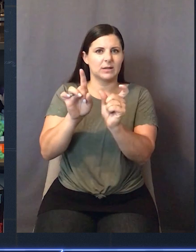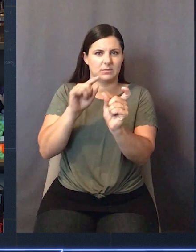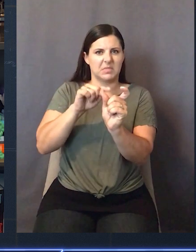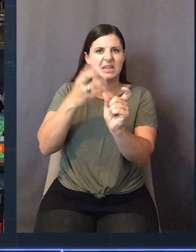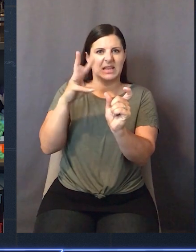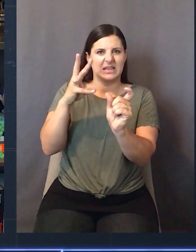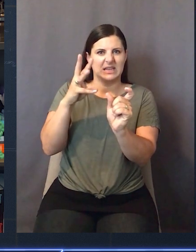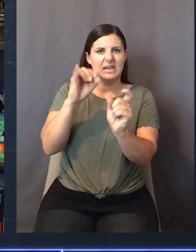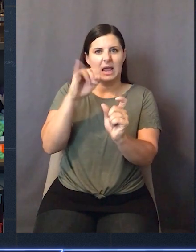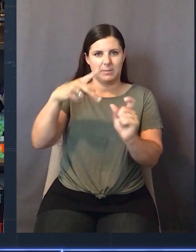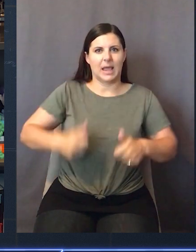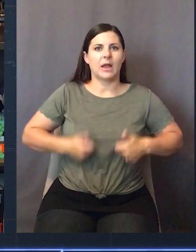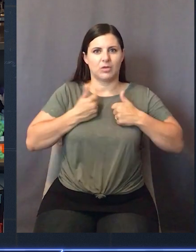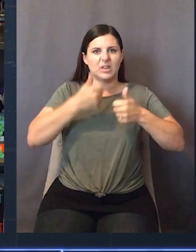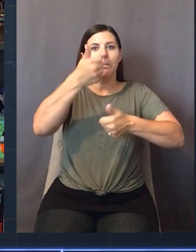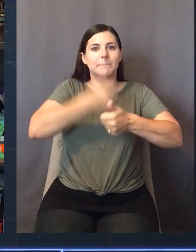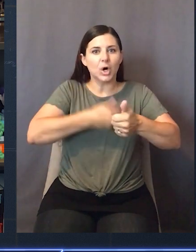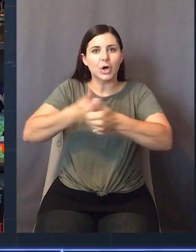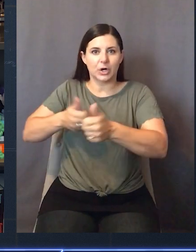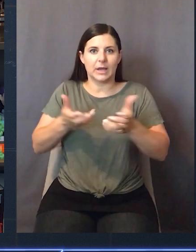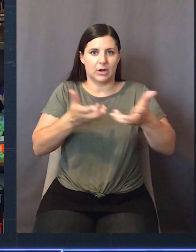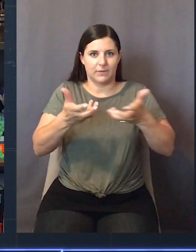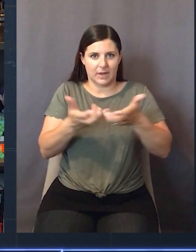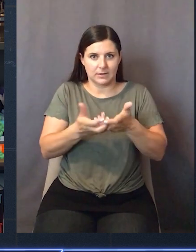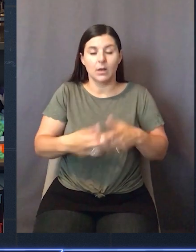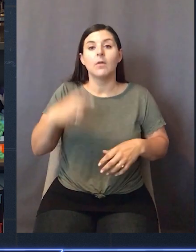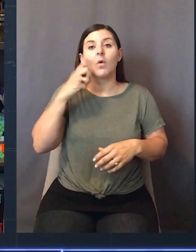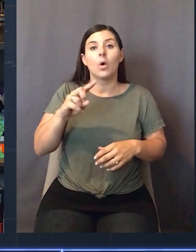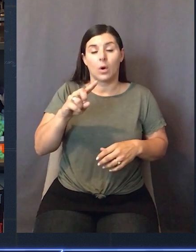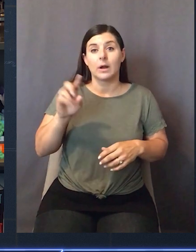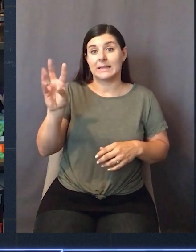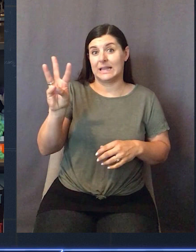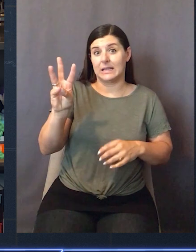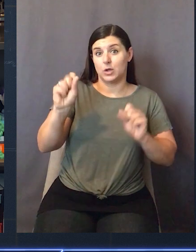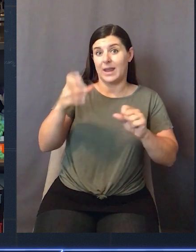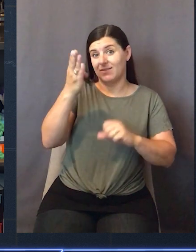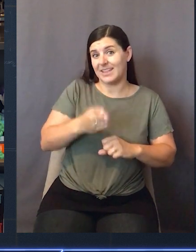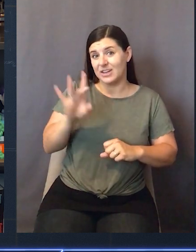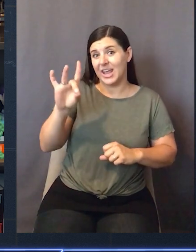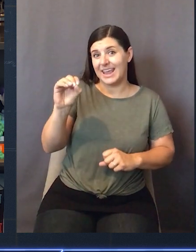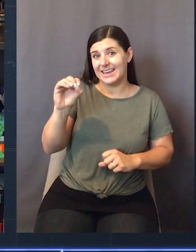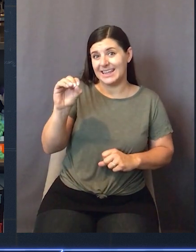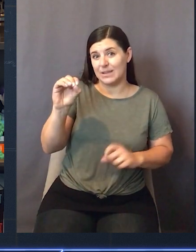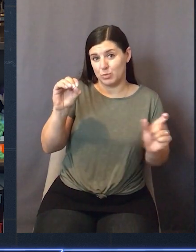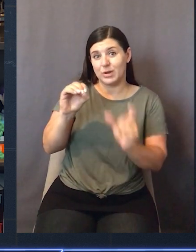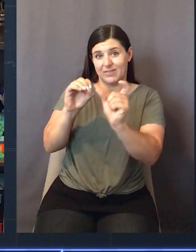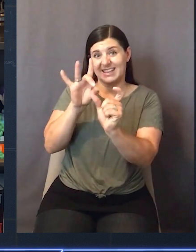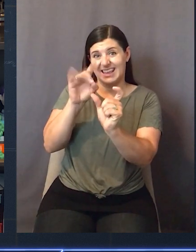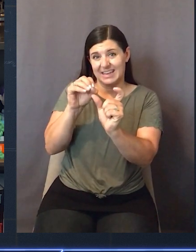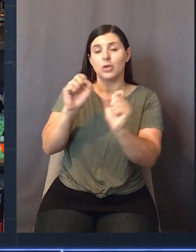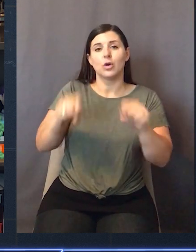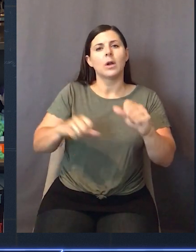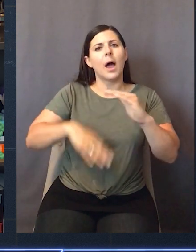16 IP addresses per interface. Now, for IPv6, you can specify a slash 80 interface or prefix, so that means you could